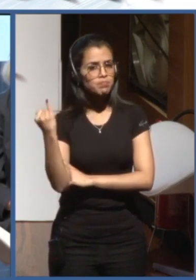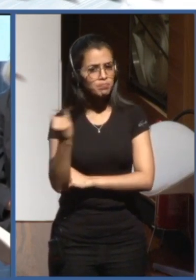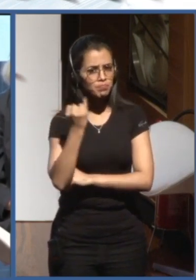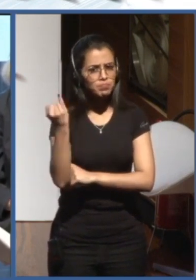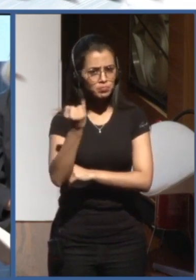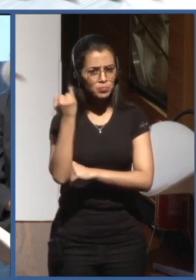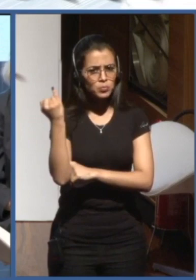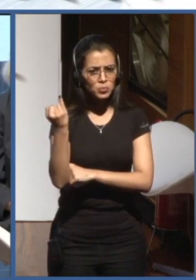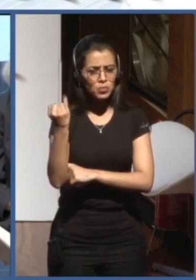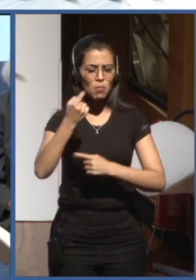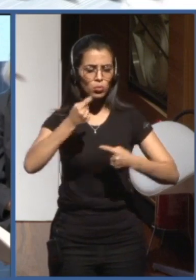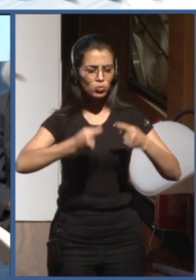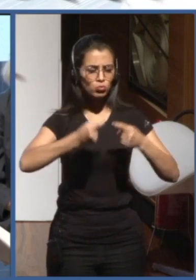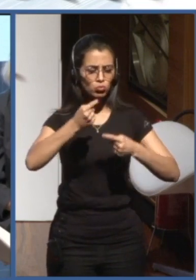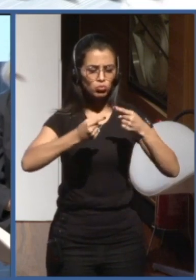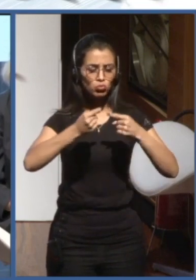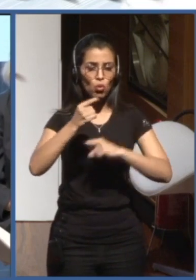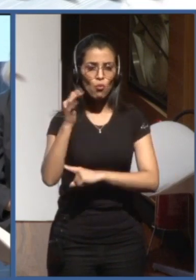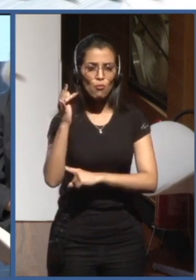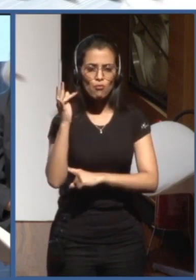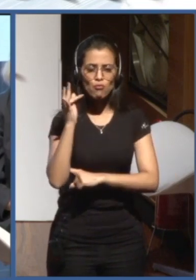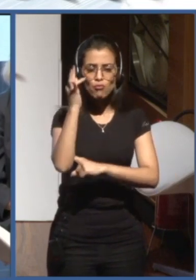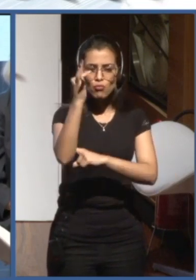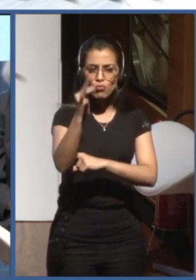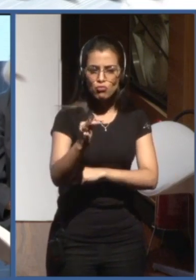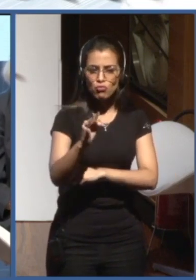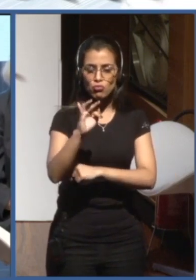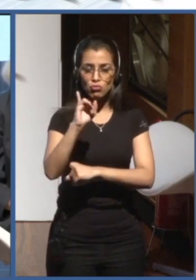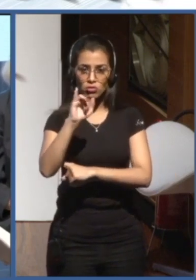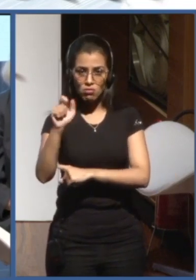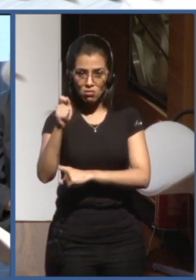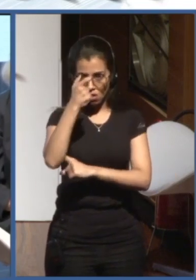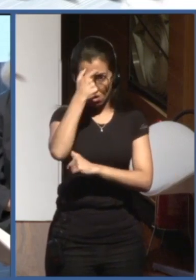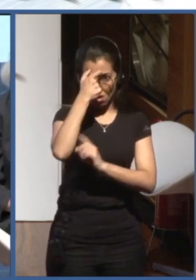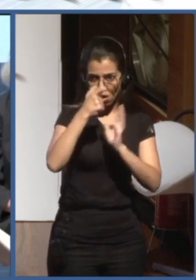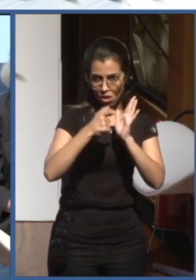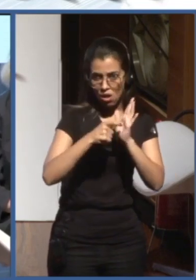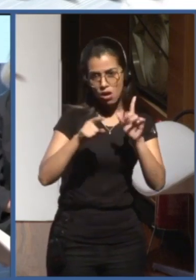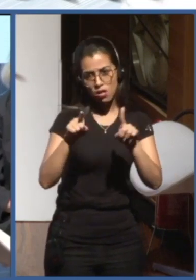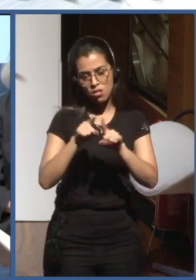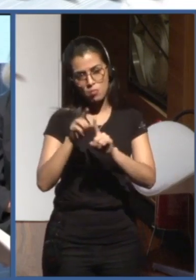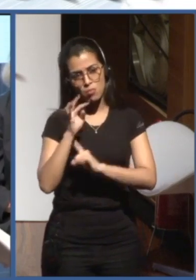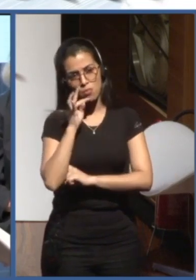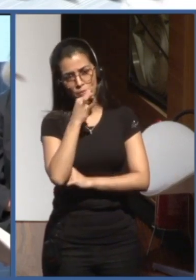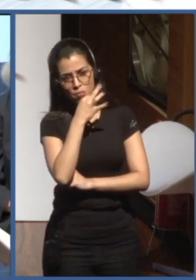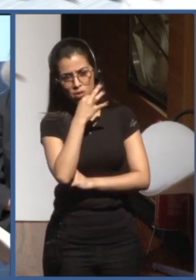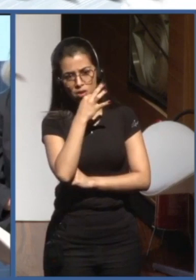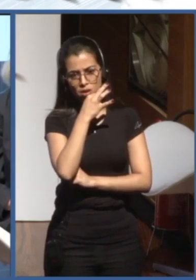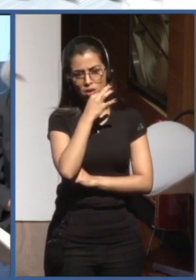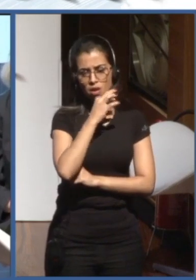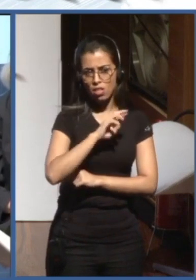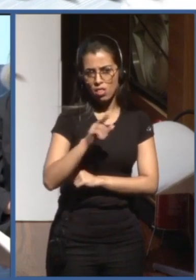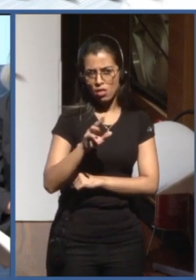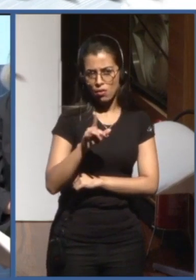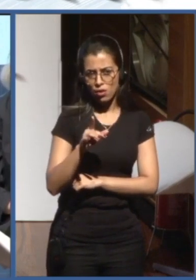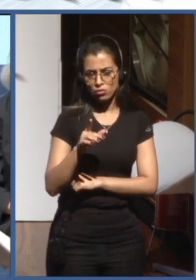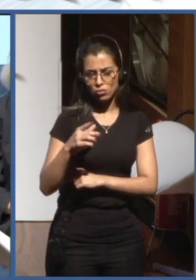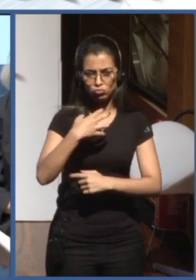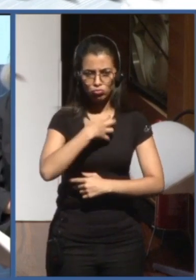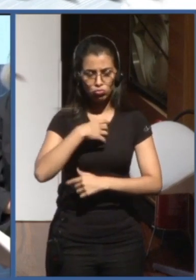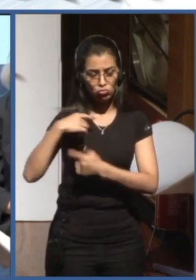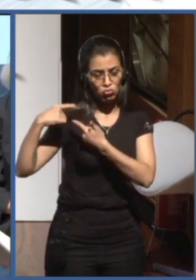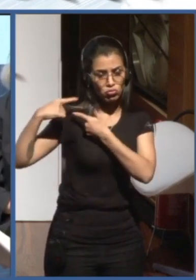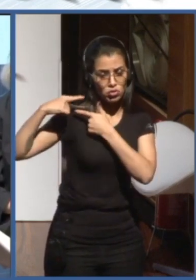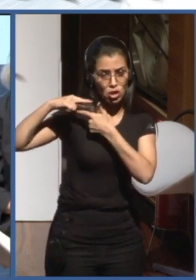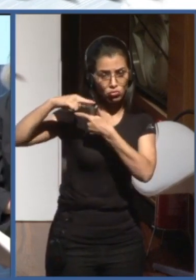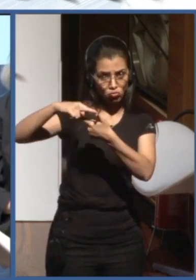uh dealing with uh uh what the usual or the traditional way of thinking uh to to conclude i think there is a lot a lot of remarks very